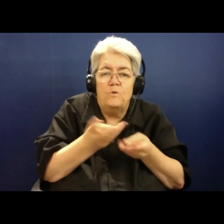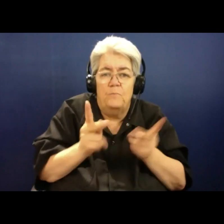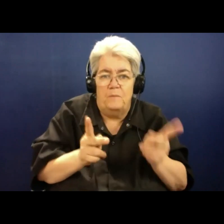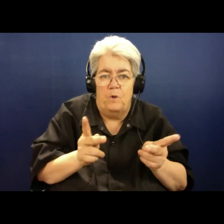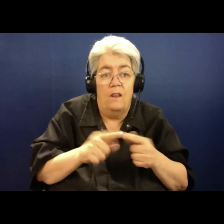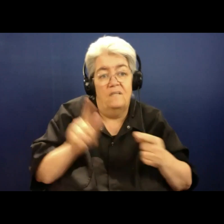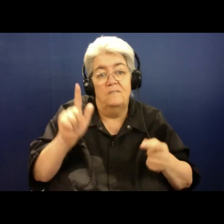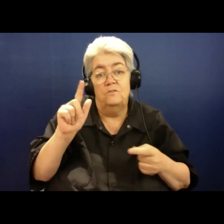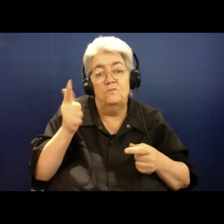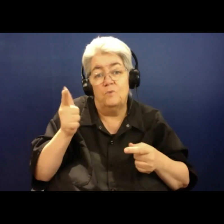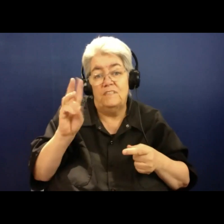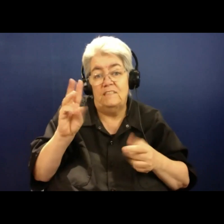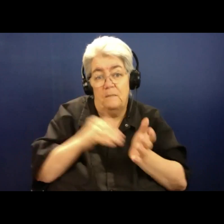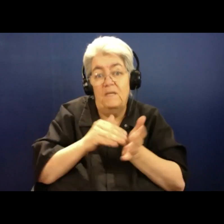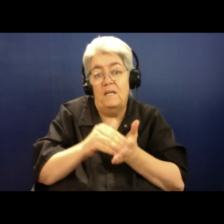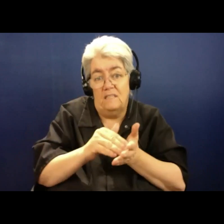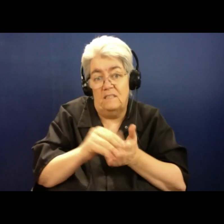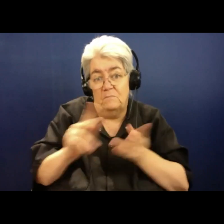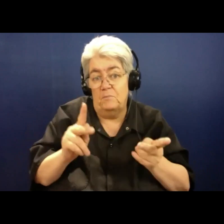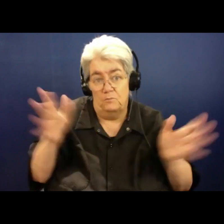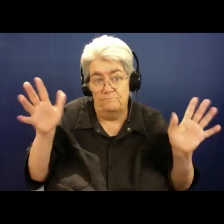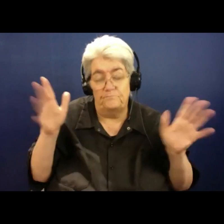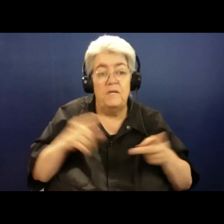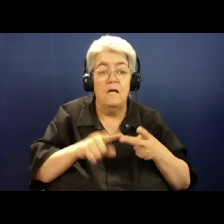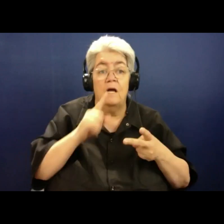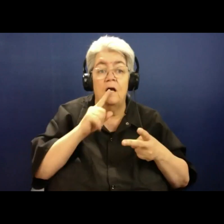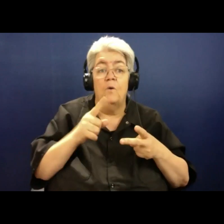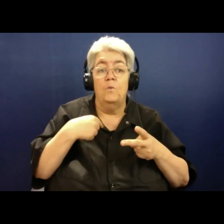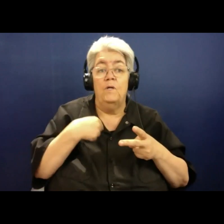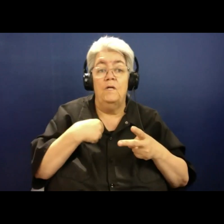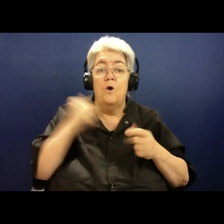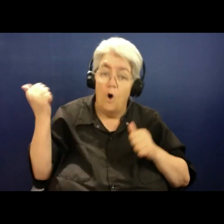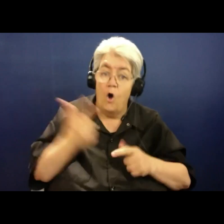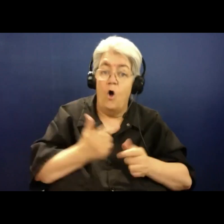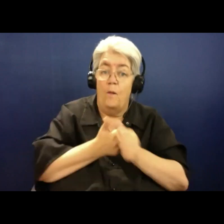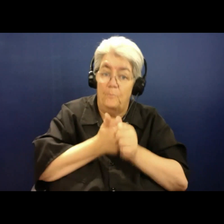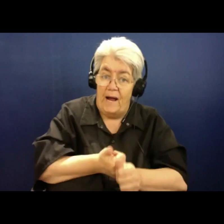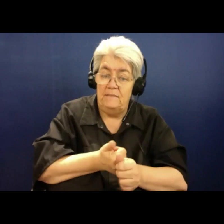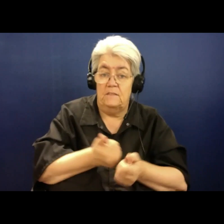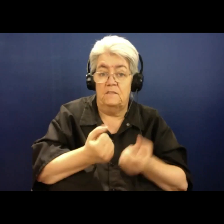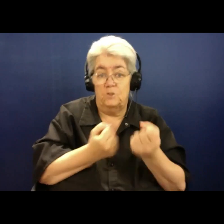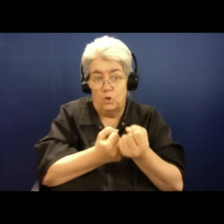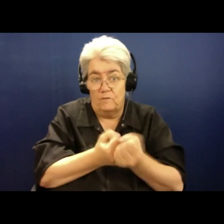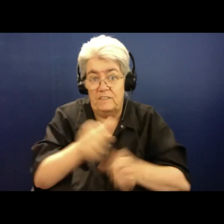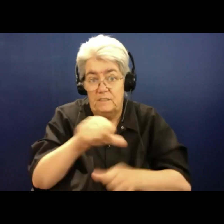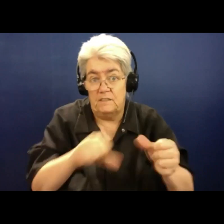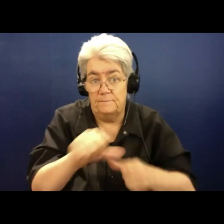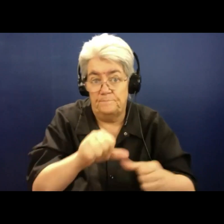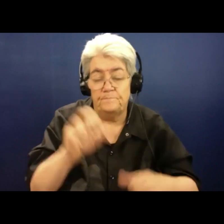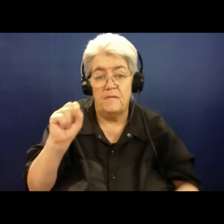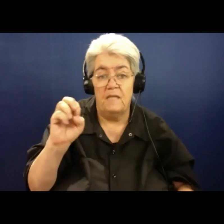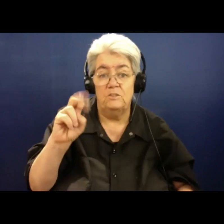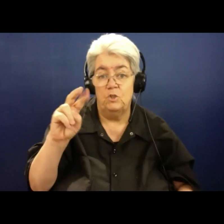some 26 million and growing people at the moment. We operate this service. And it is an extraordinary